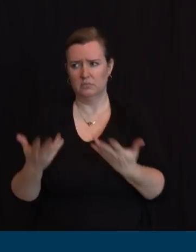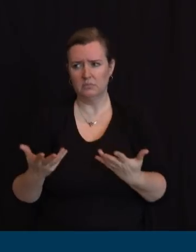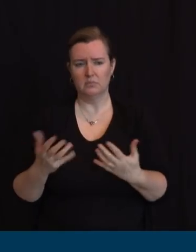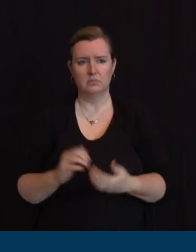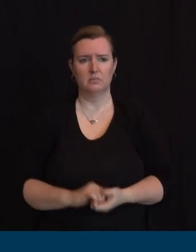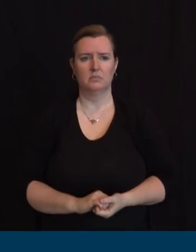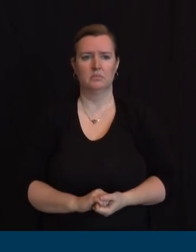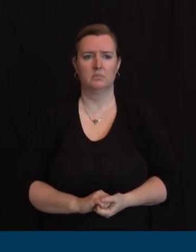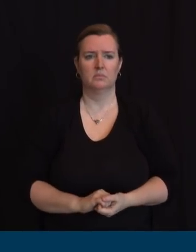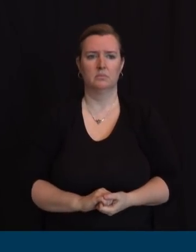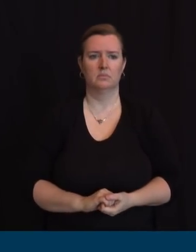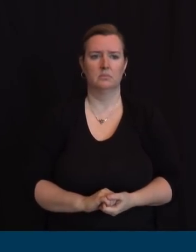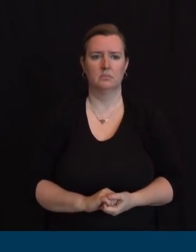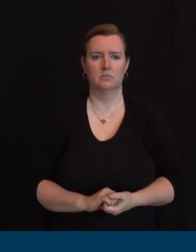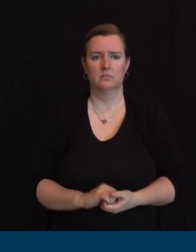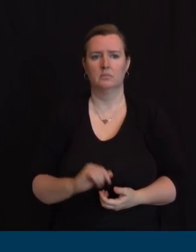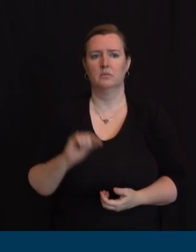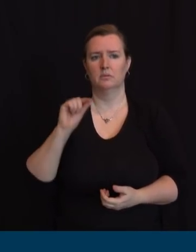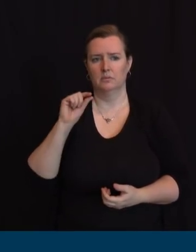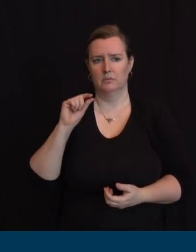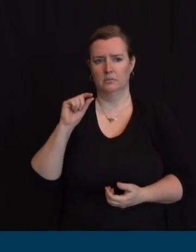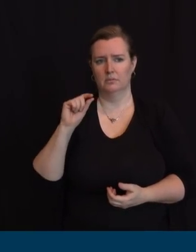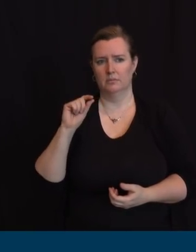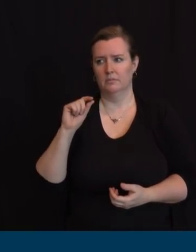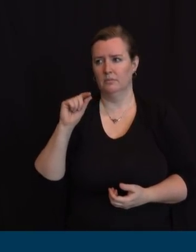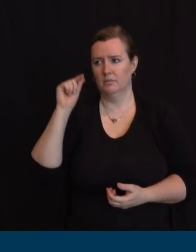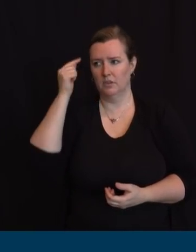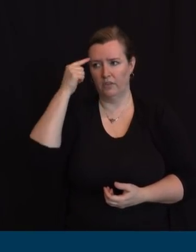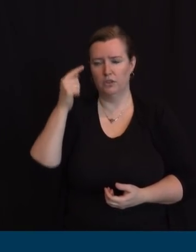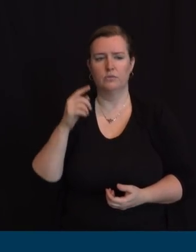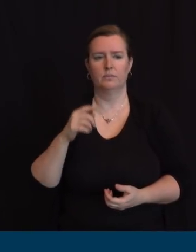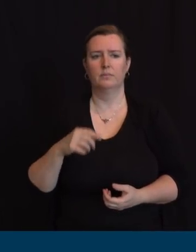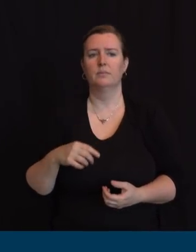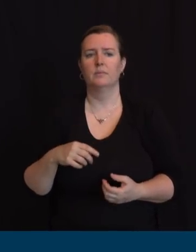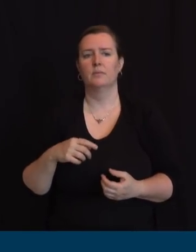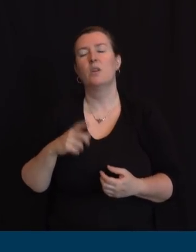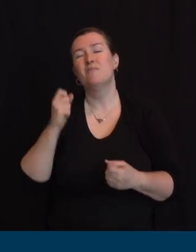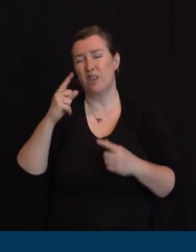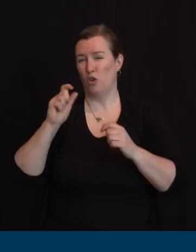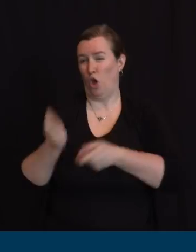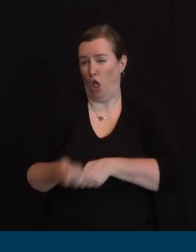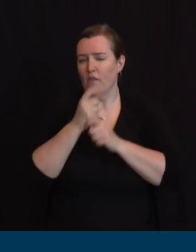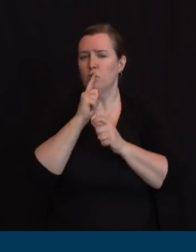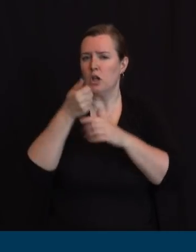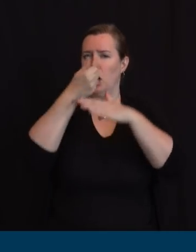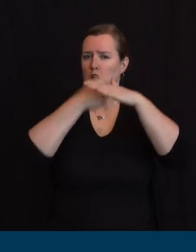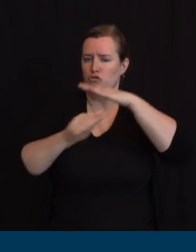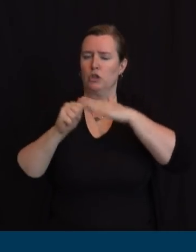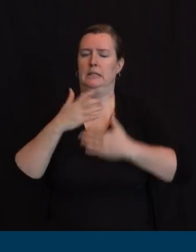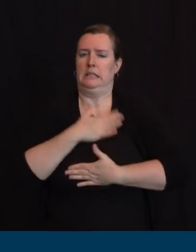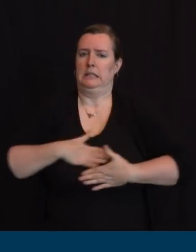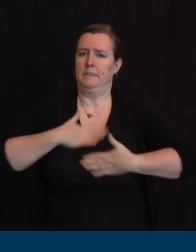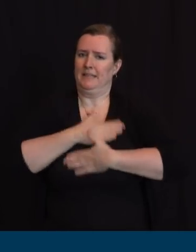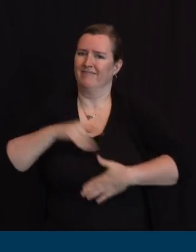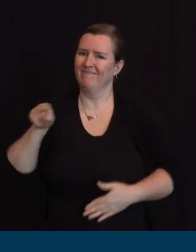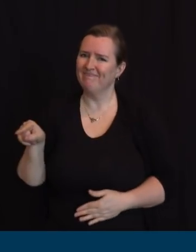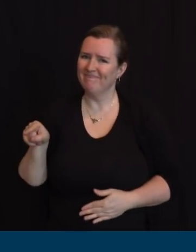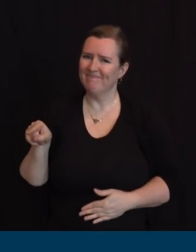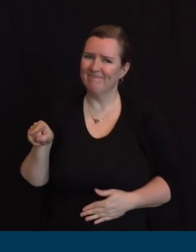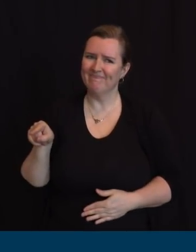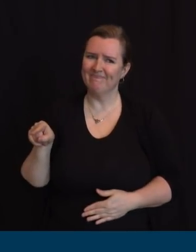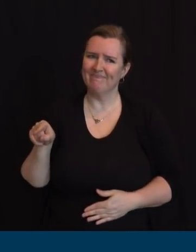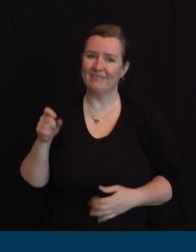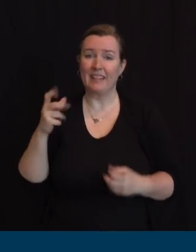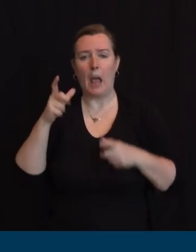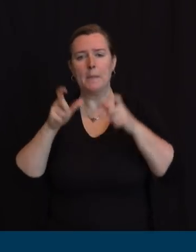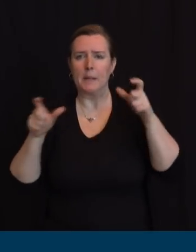I've taken a fair amount of incomings on it I continue to take a fair amount of incomings on parks I just got another note from the parent